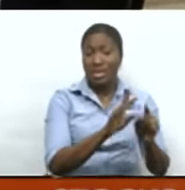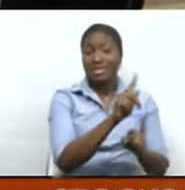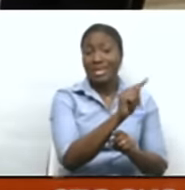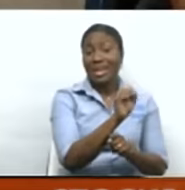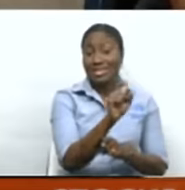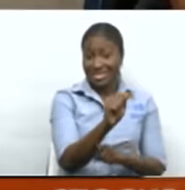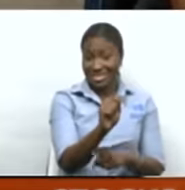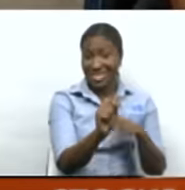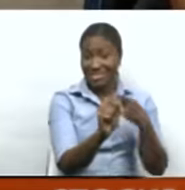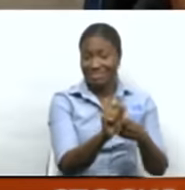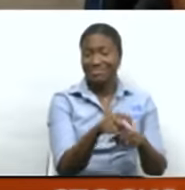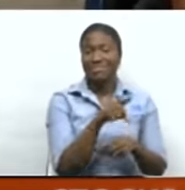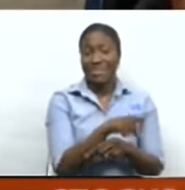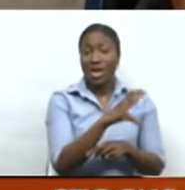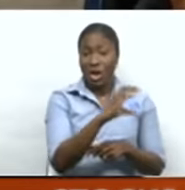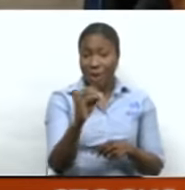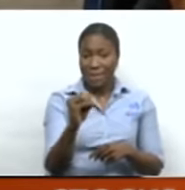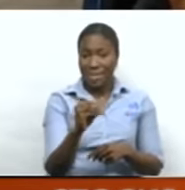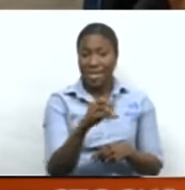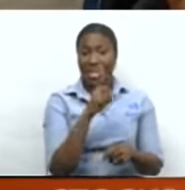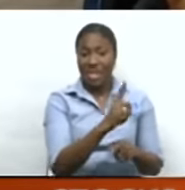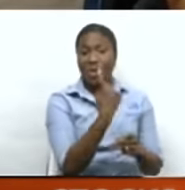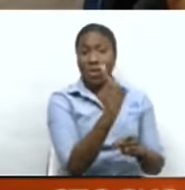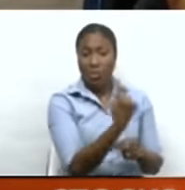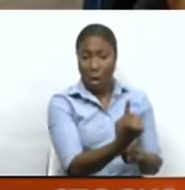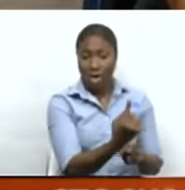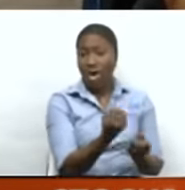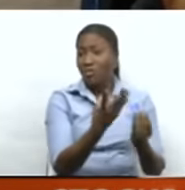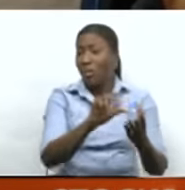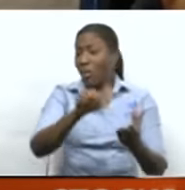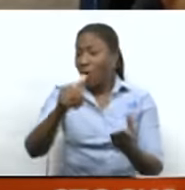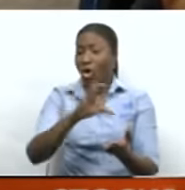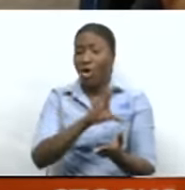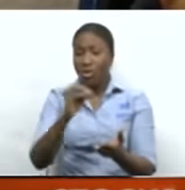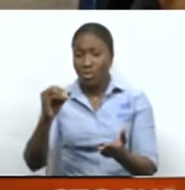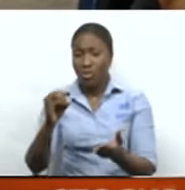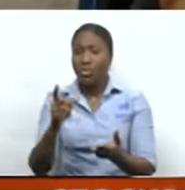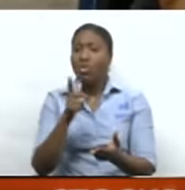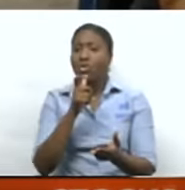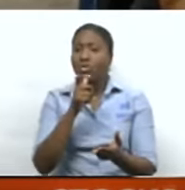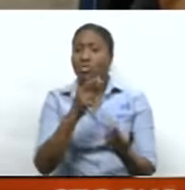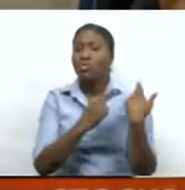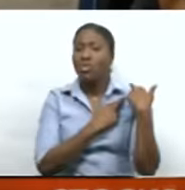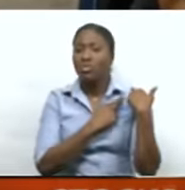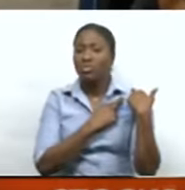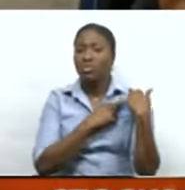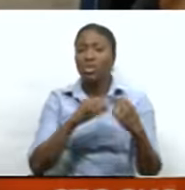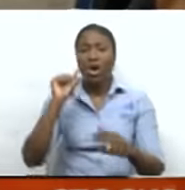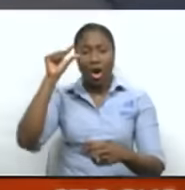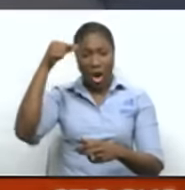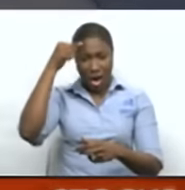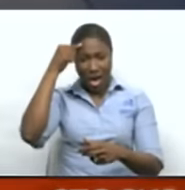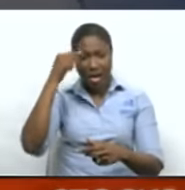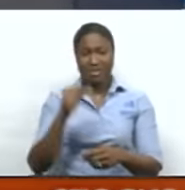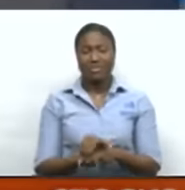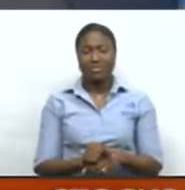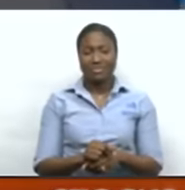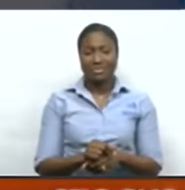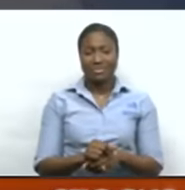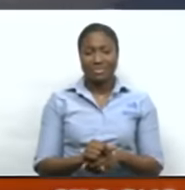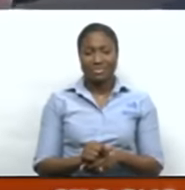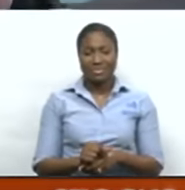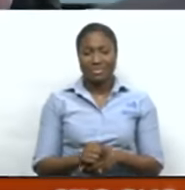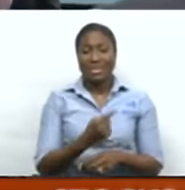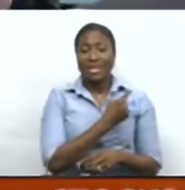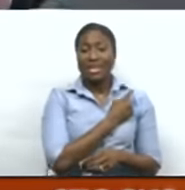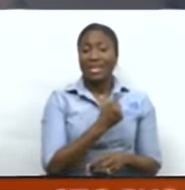telecommunications company is one of several state's companies which fall under the umbrella of National Enterprises Limited. This means